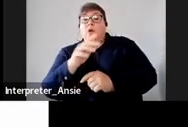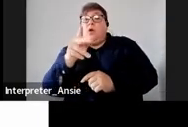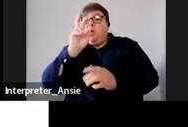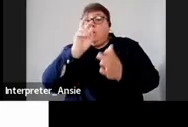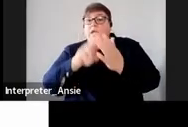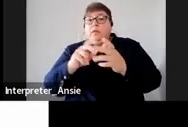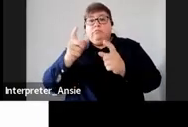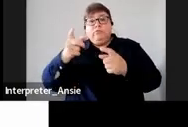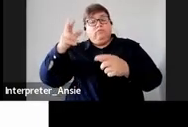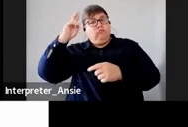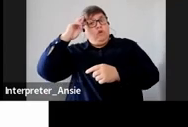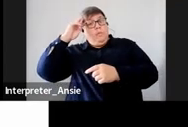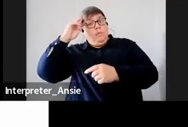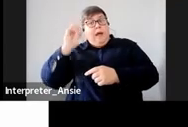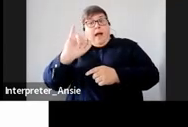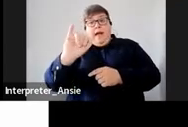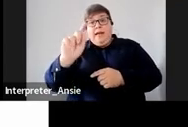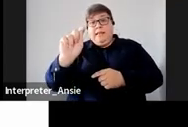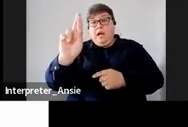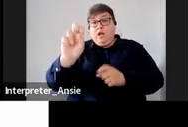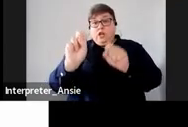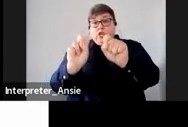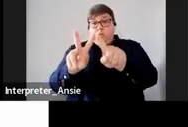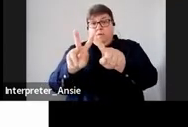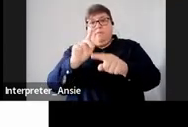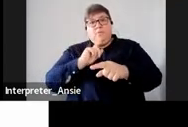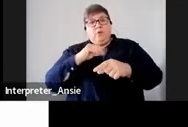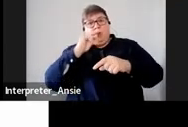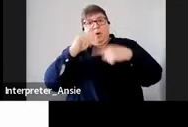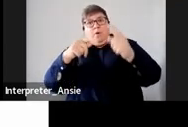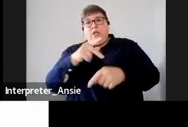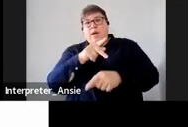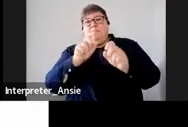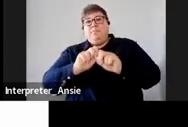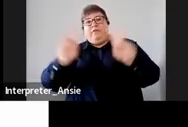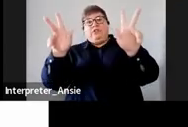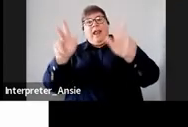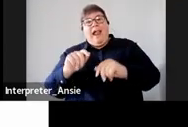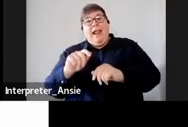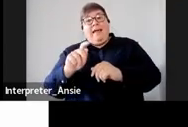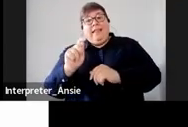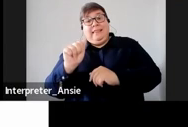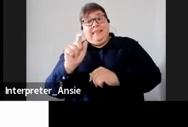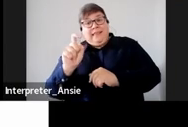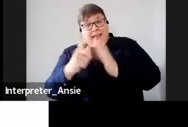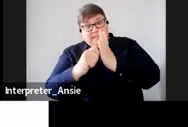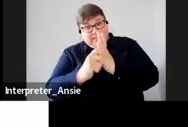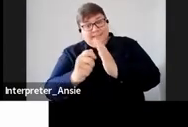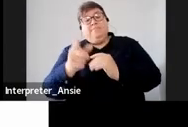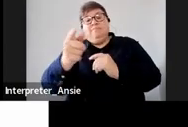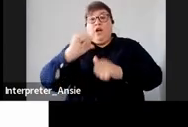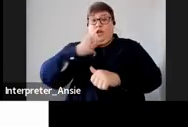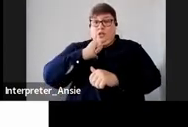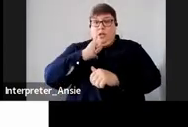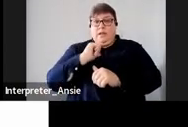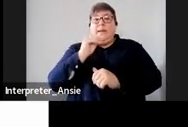account because I spoke of provisional tax when you submit the provisional tax return it doesn't mean you